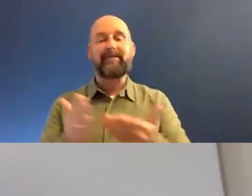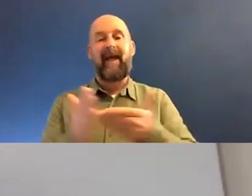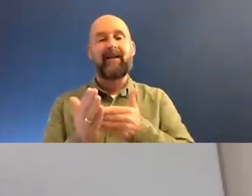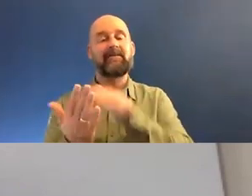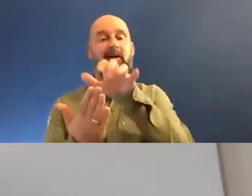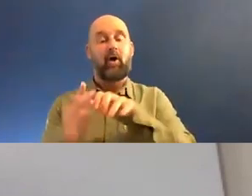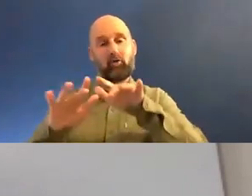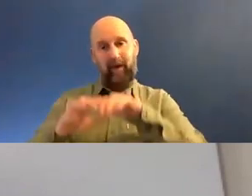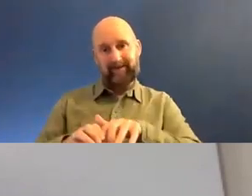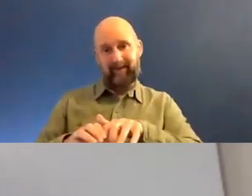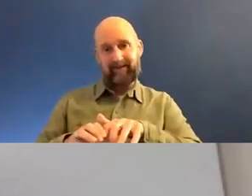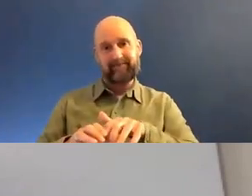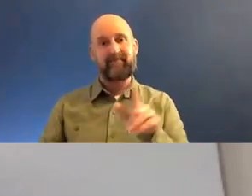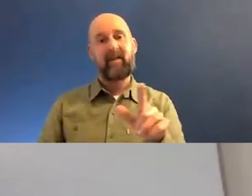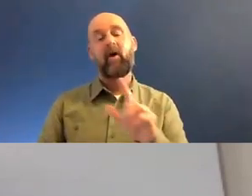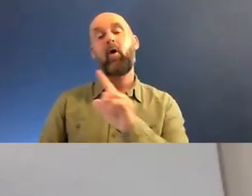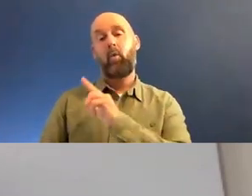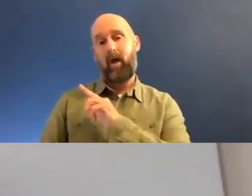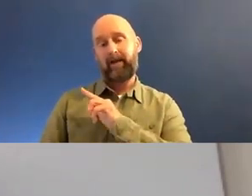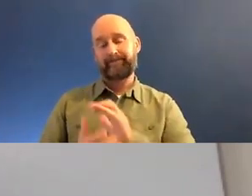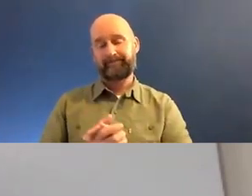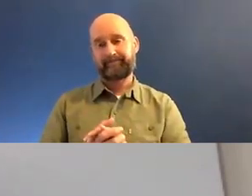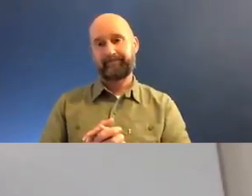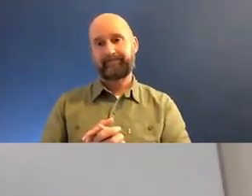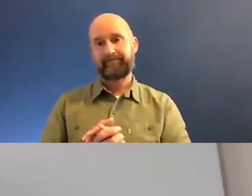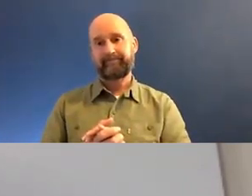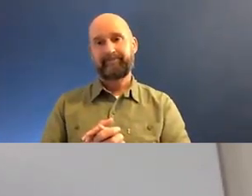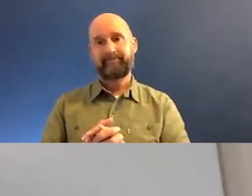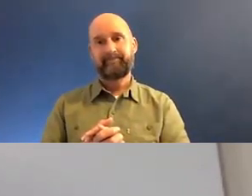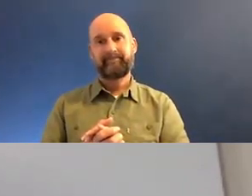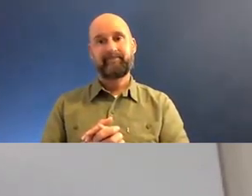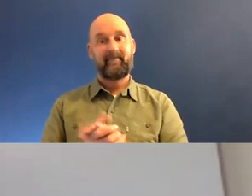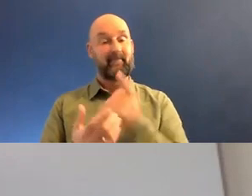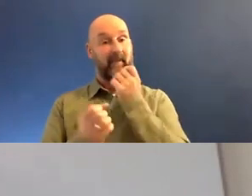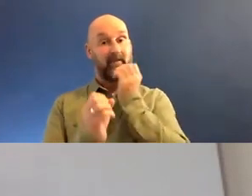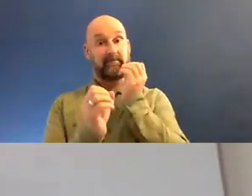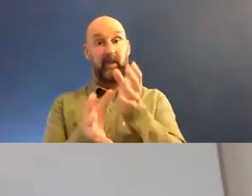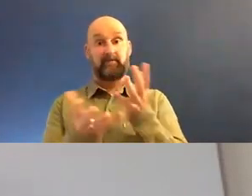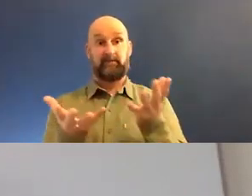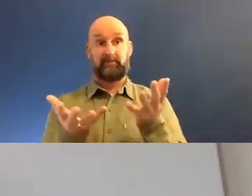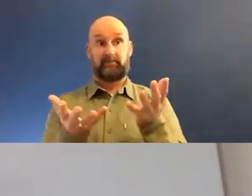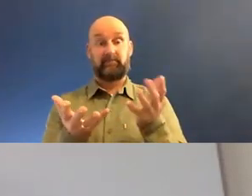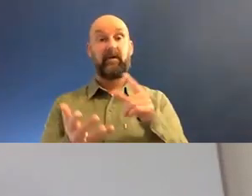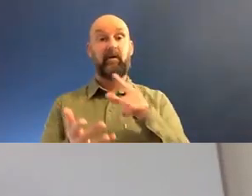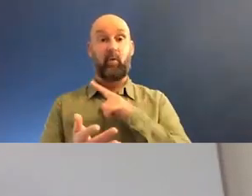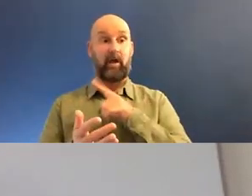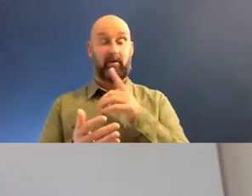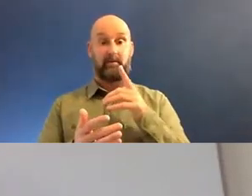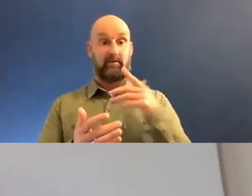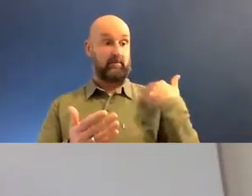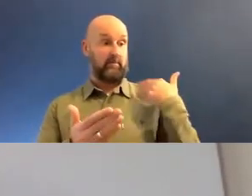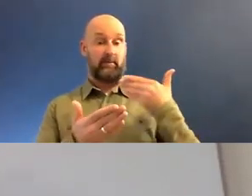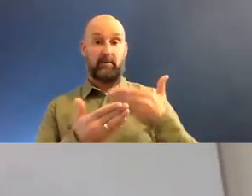And the reason for that is pretty much down to the issue that I just mentioned, which was, with time, I